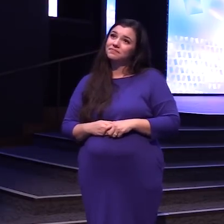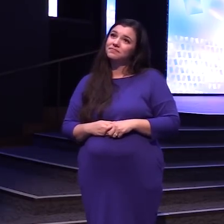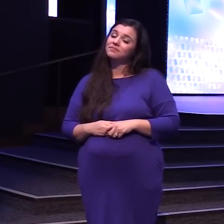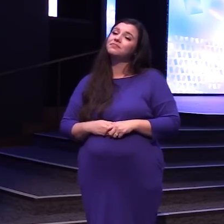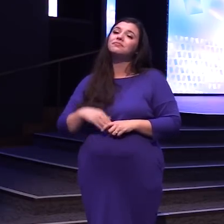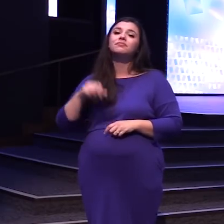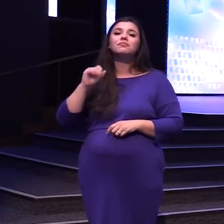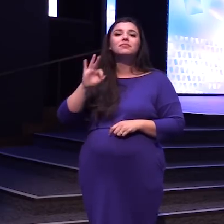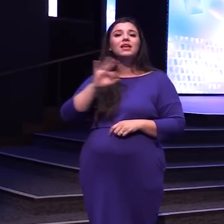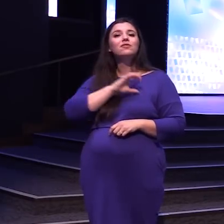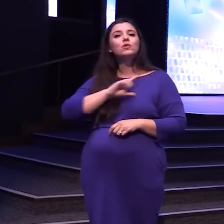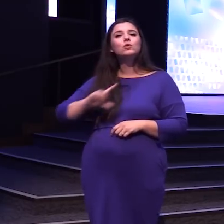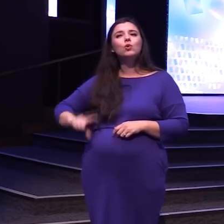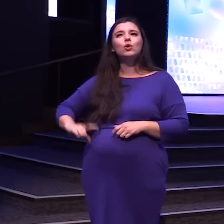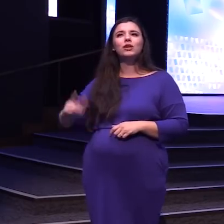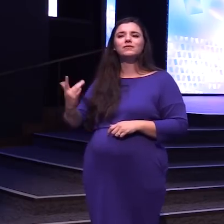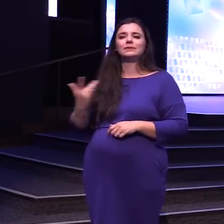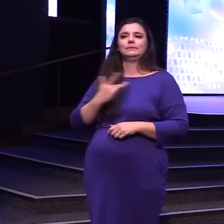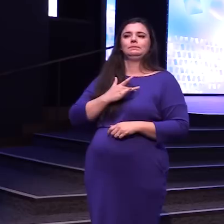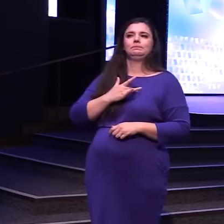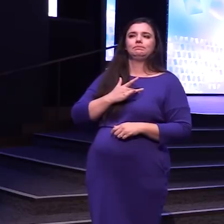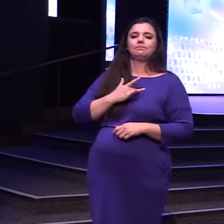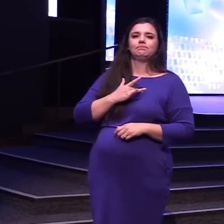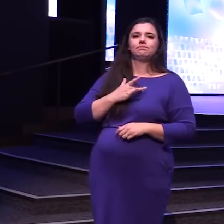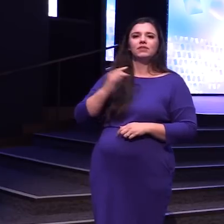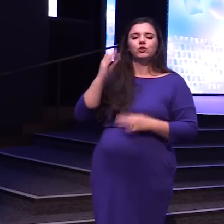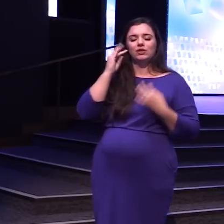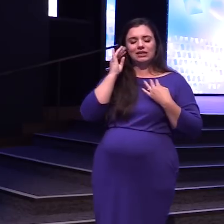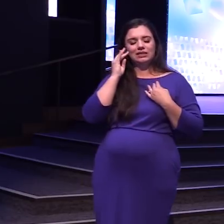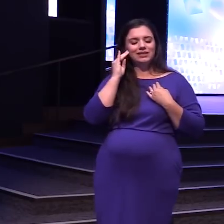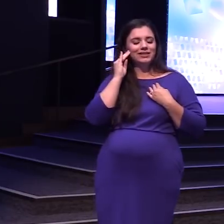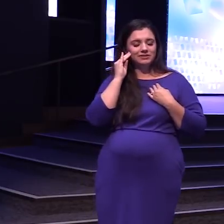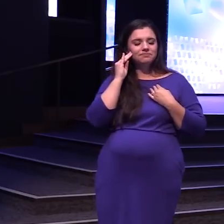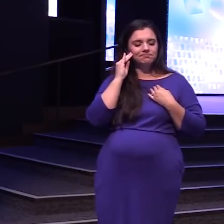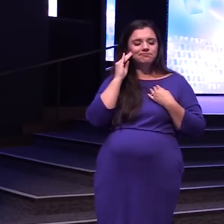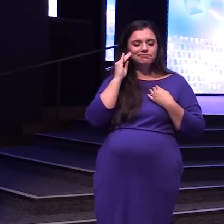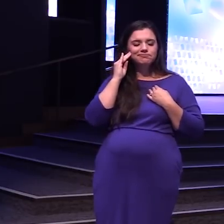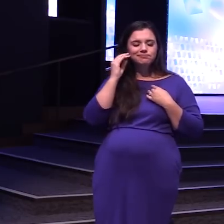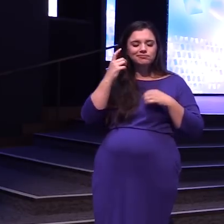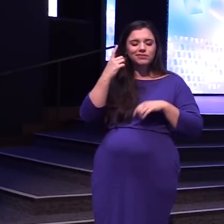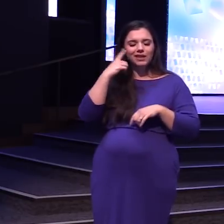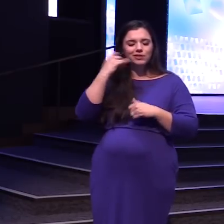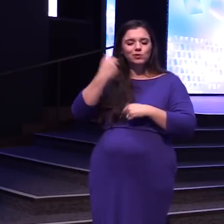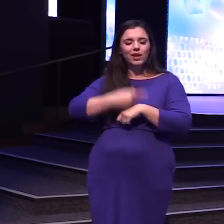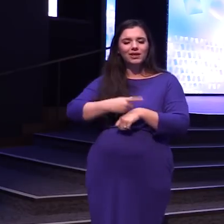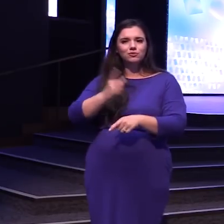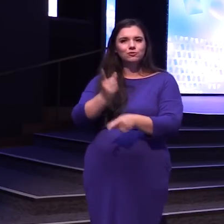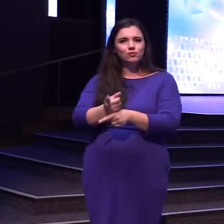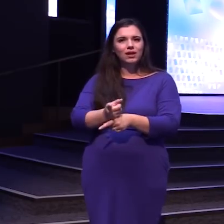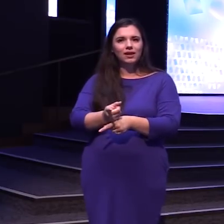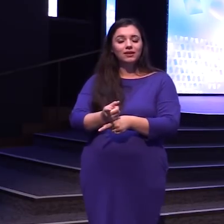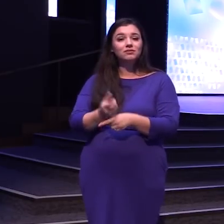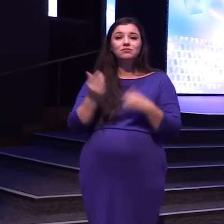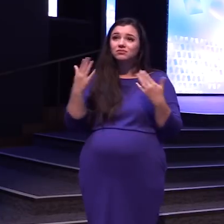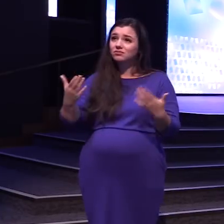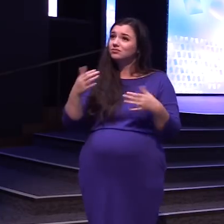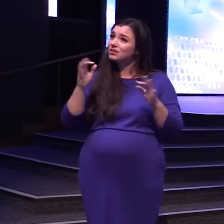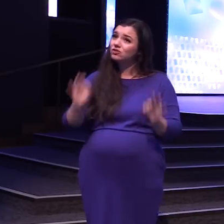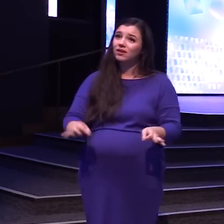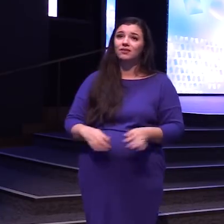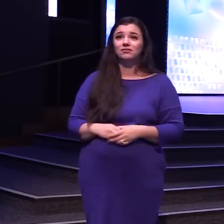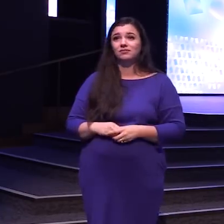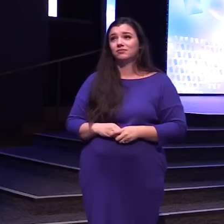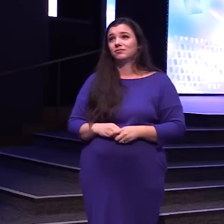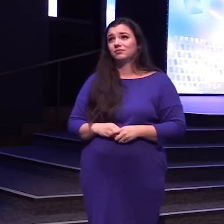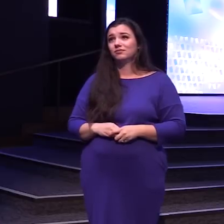If the Lord Is Kind of Stirring Your Heart And you're Thinking I do I think Today Is the Day Go ahead And make That Decision